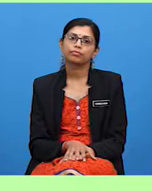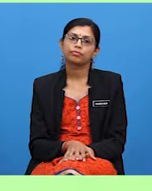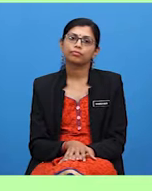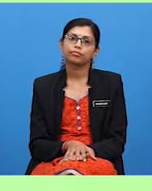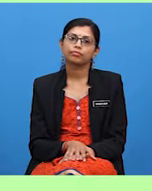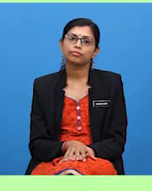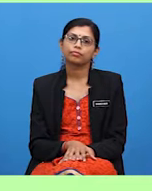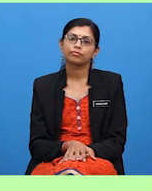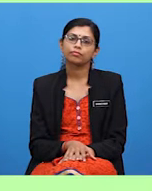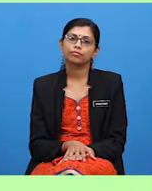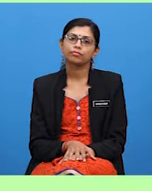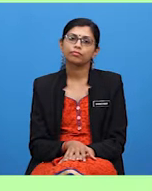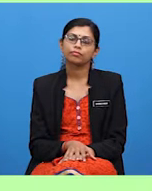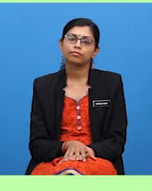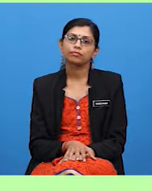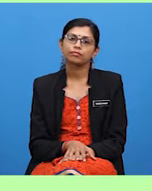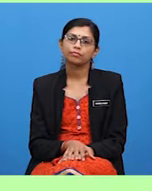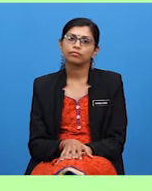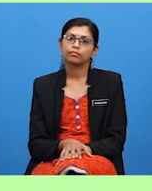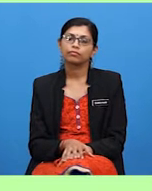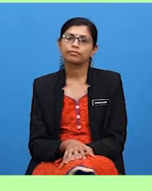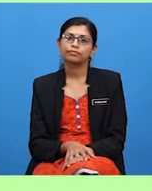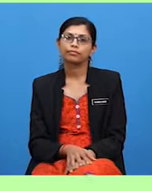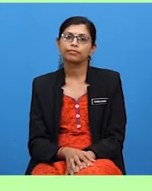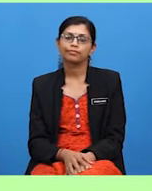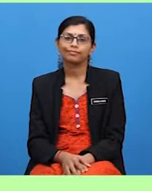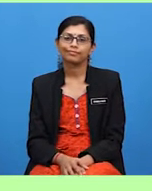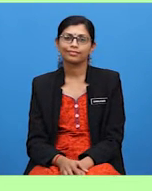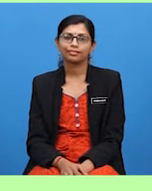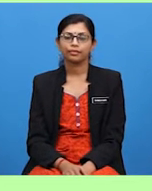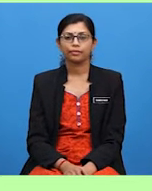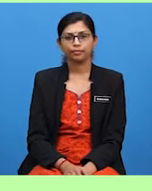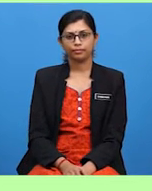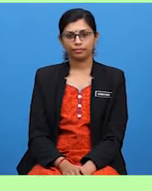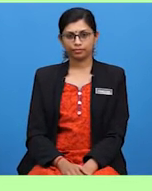Yes. Maybe that's a better idea for you.